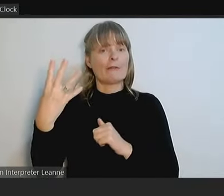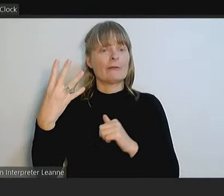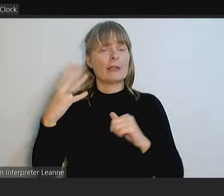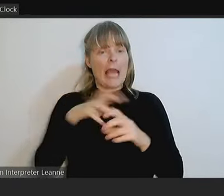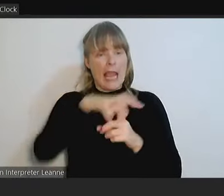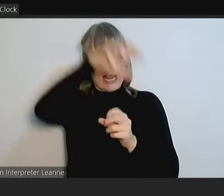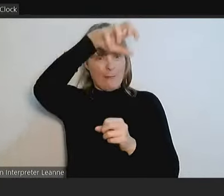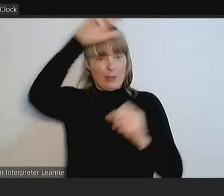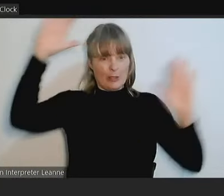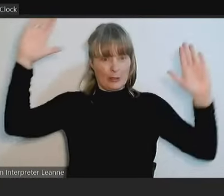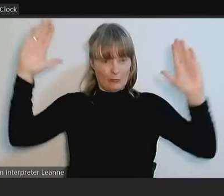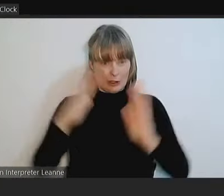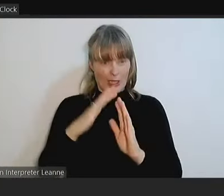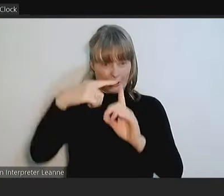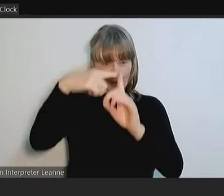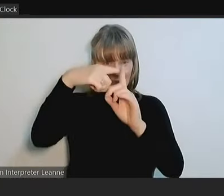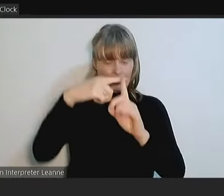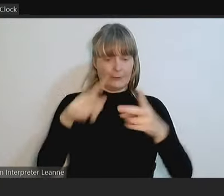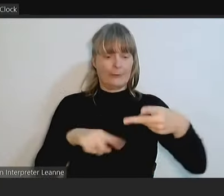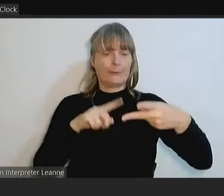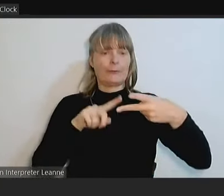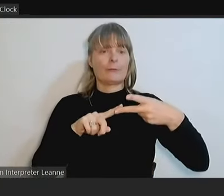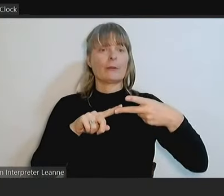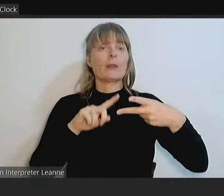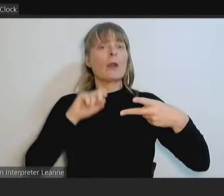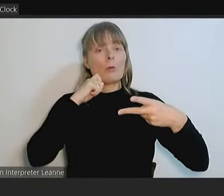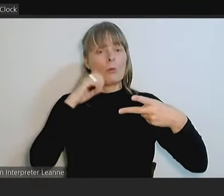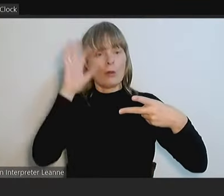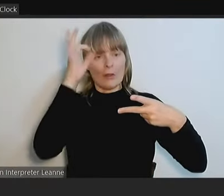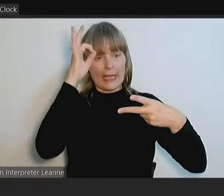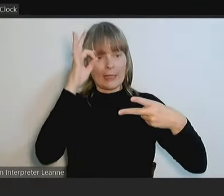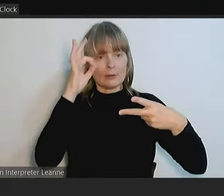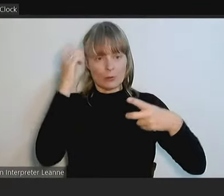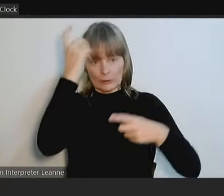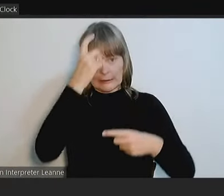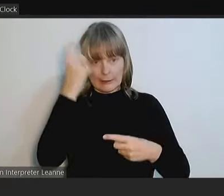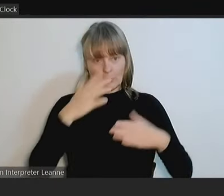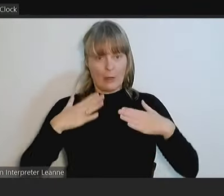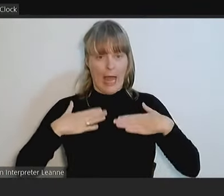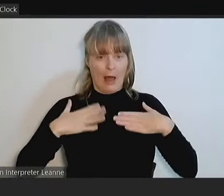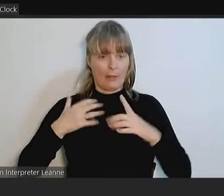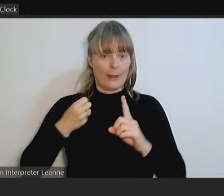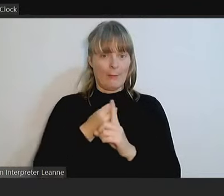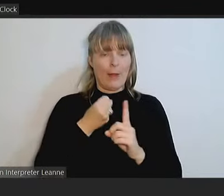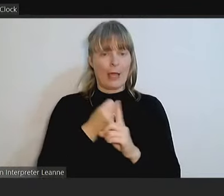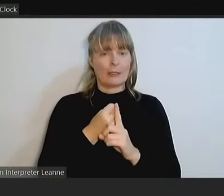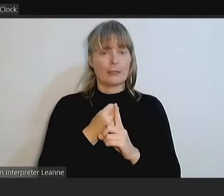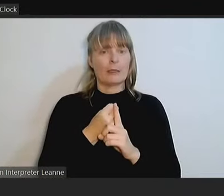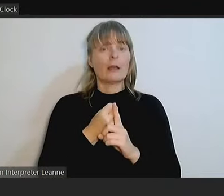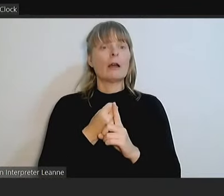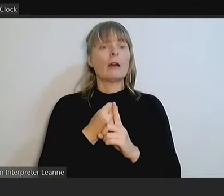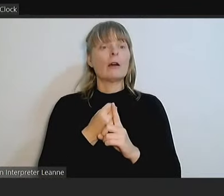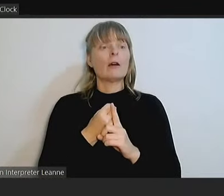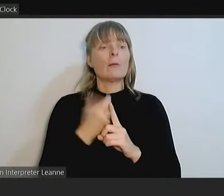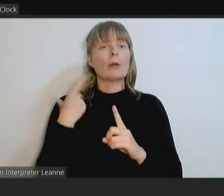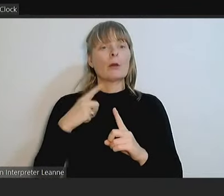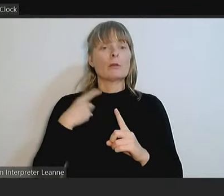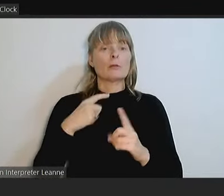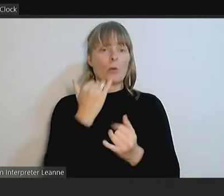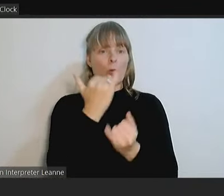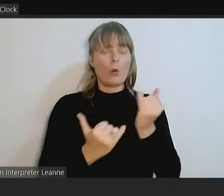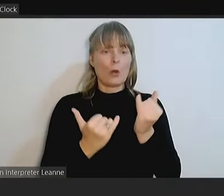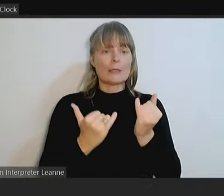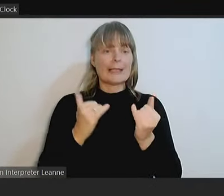second question is, will the Council consider health impacts from the likely increase in fire and air pollution as all